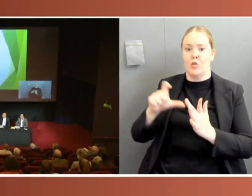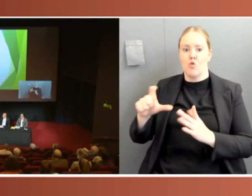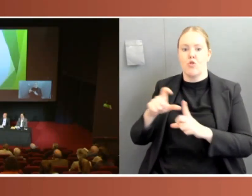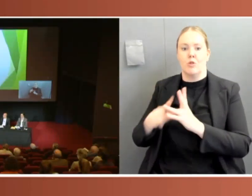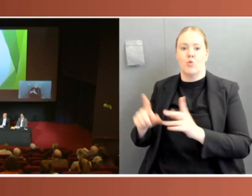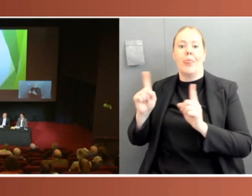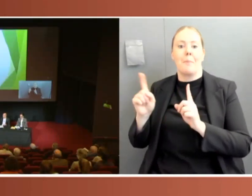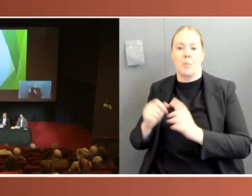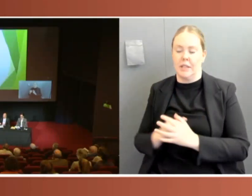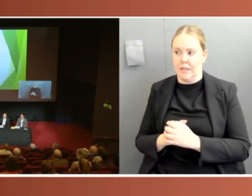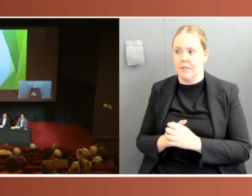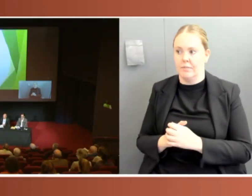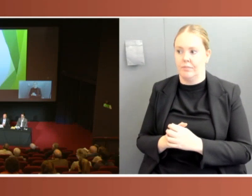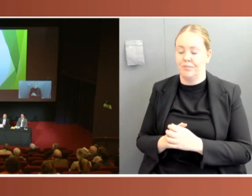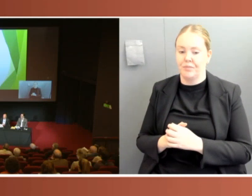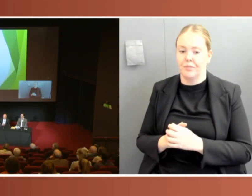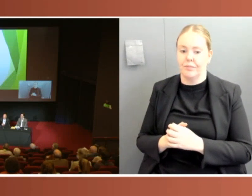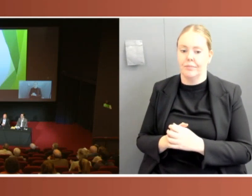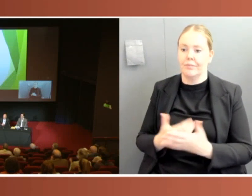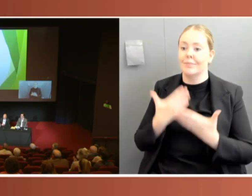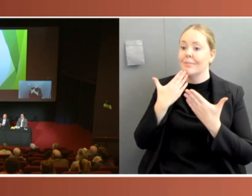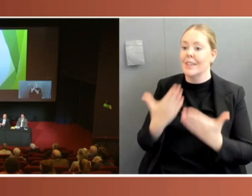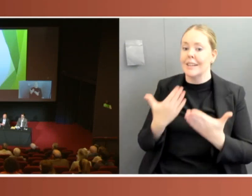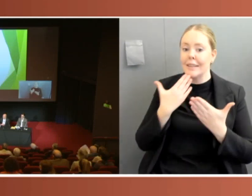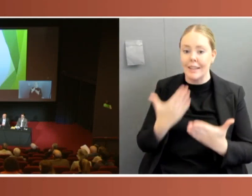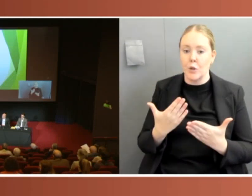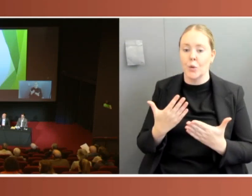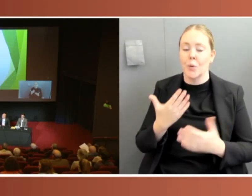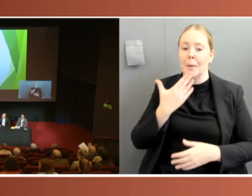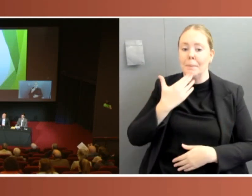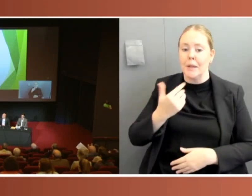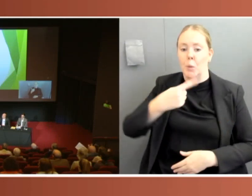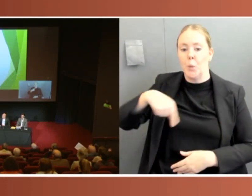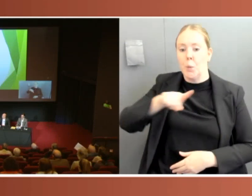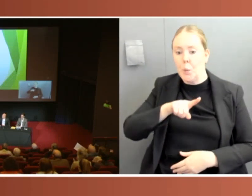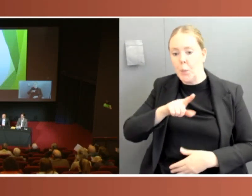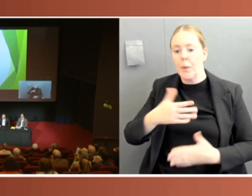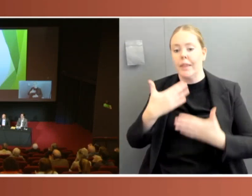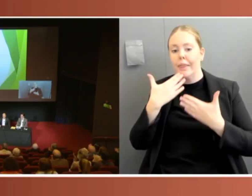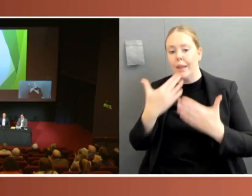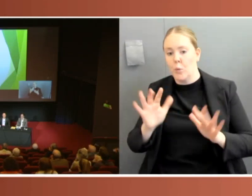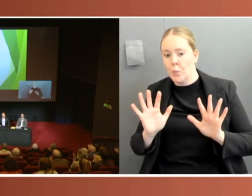Thank you. Can everyone please join me again in thanking Professor Williams and Dr Hobbs?